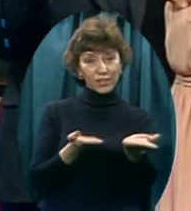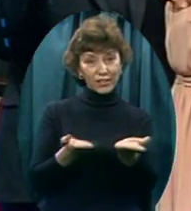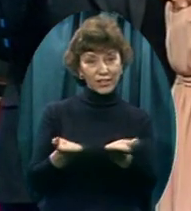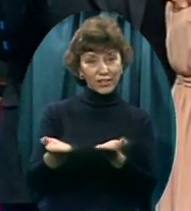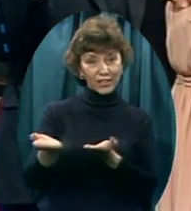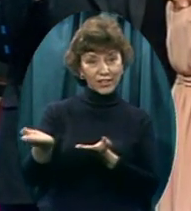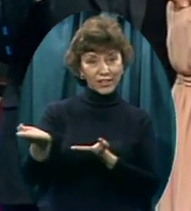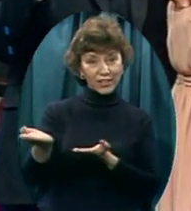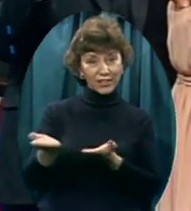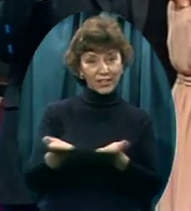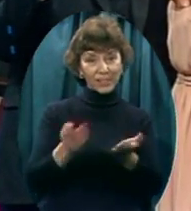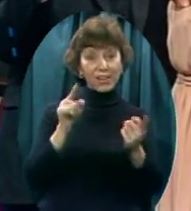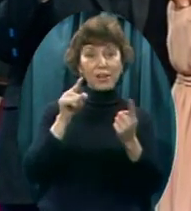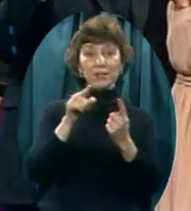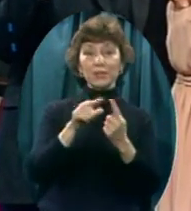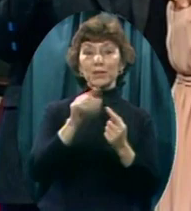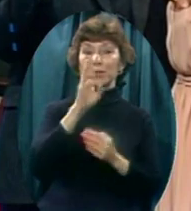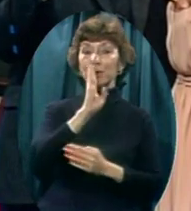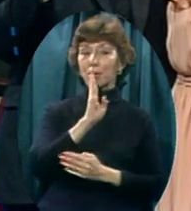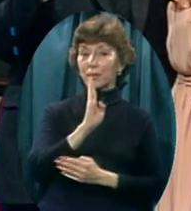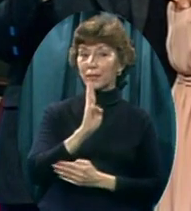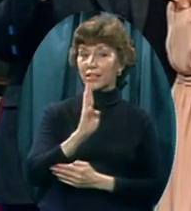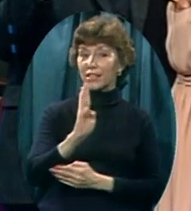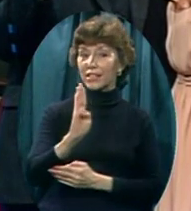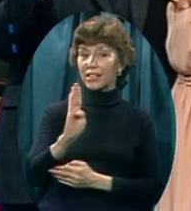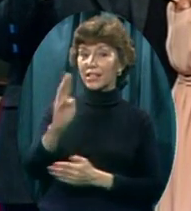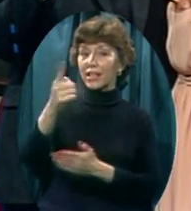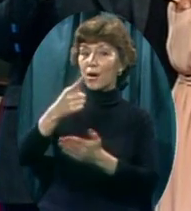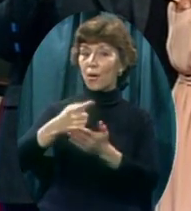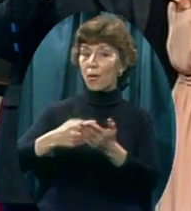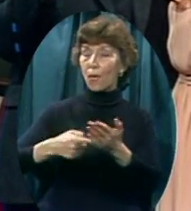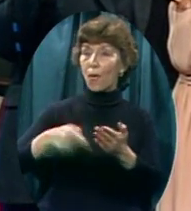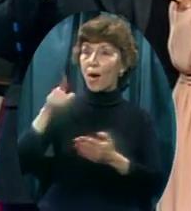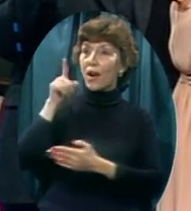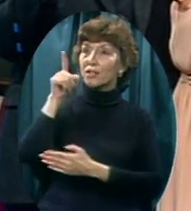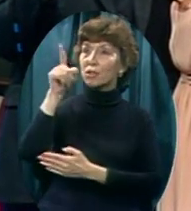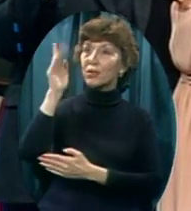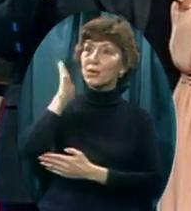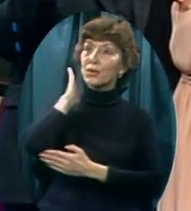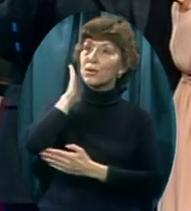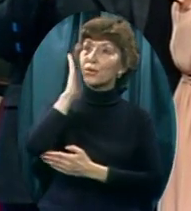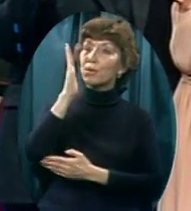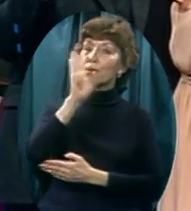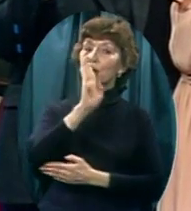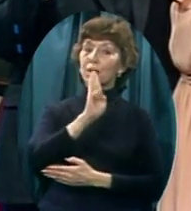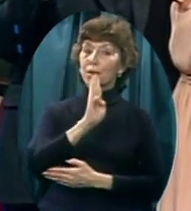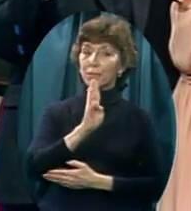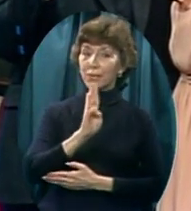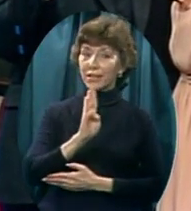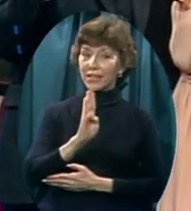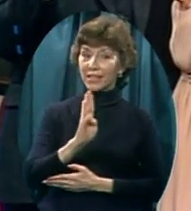to be what you would be.